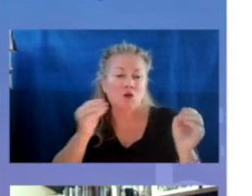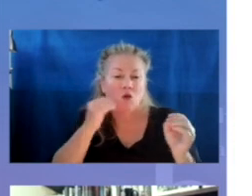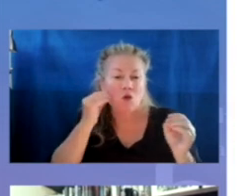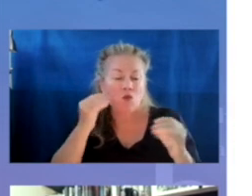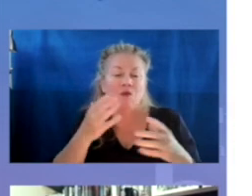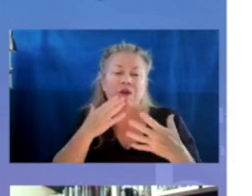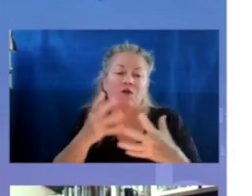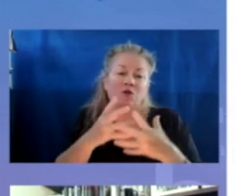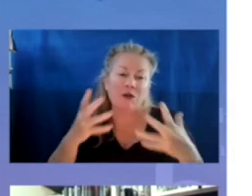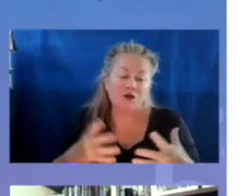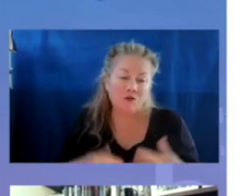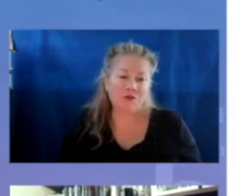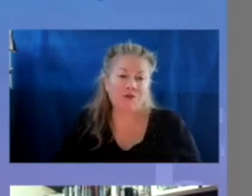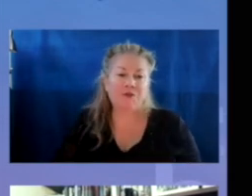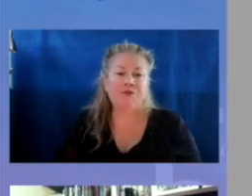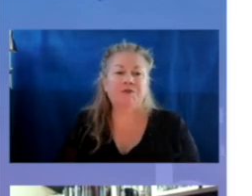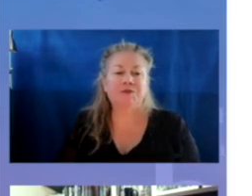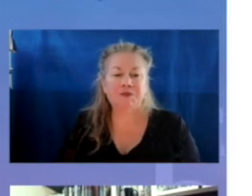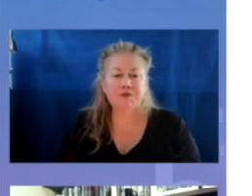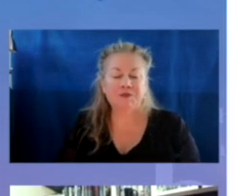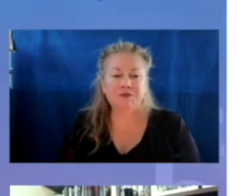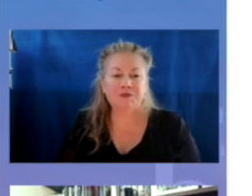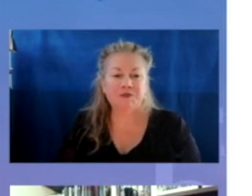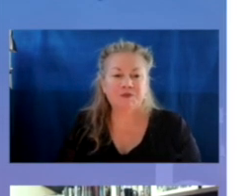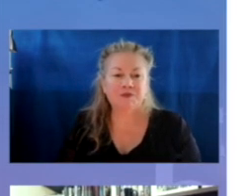Thanks very much. Thank